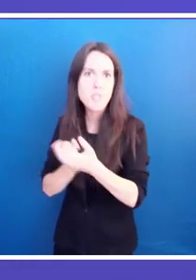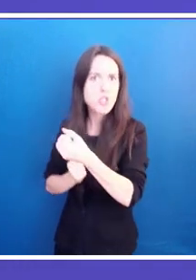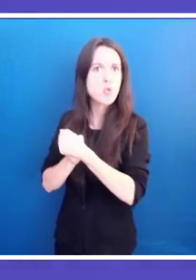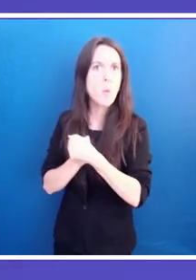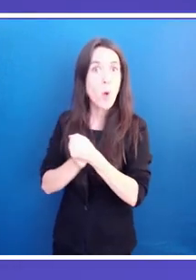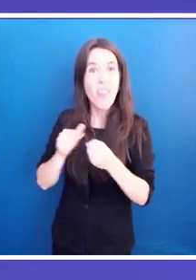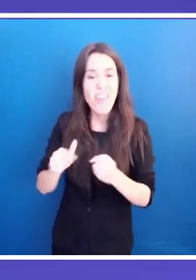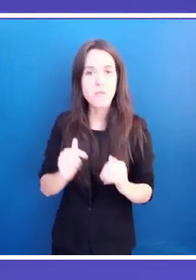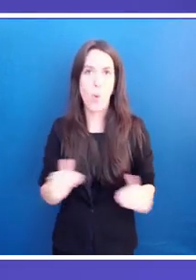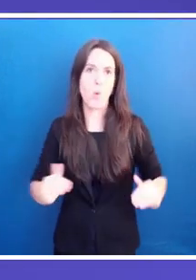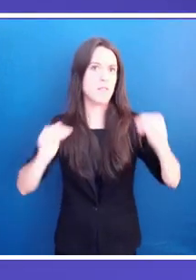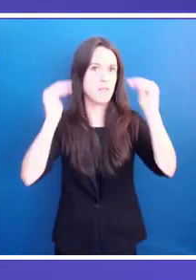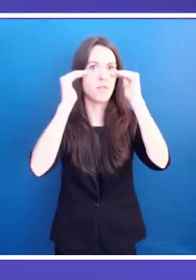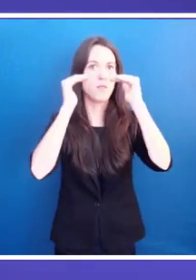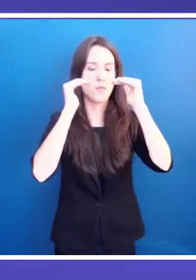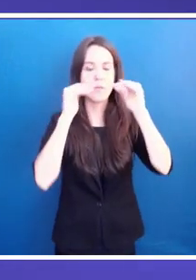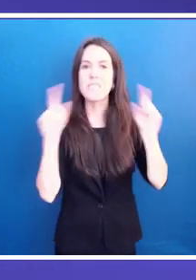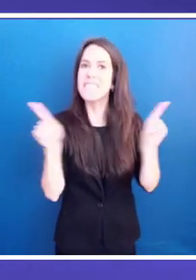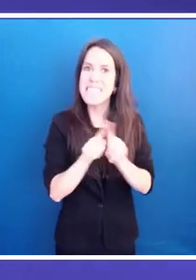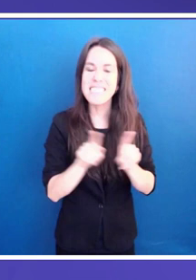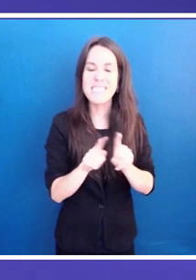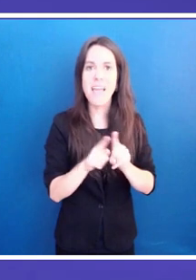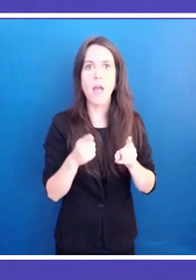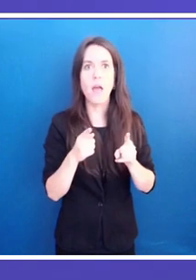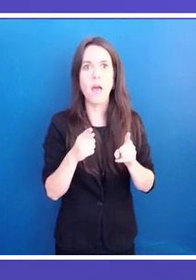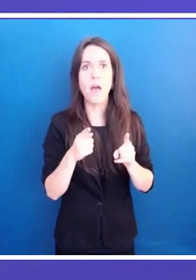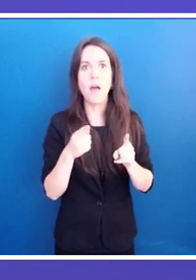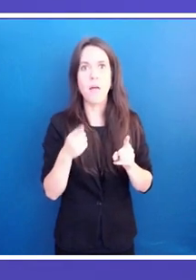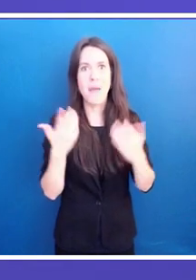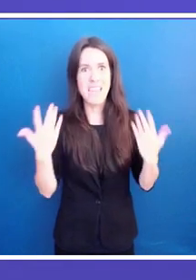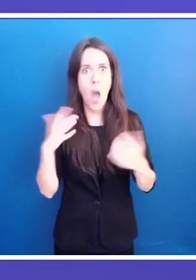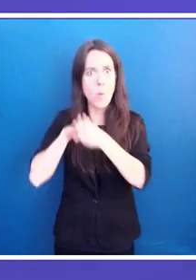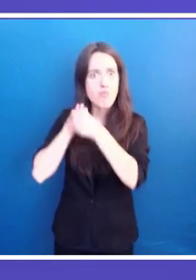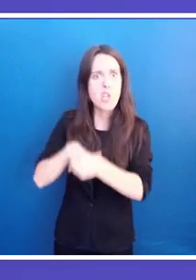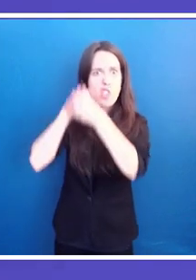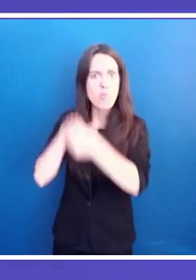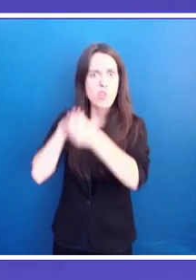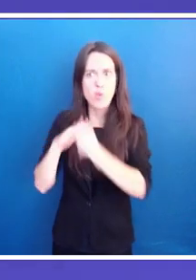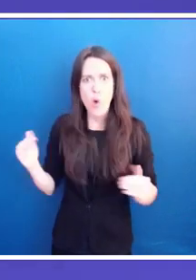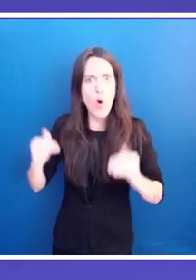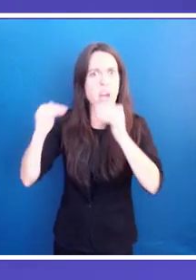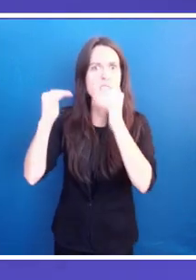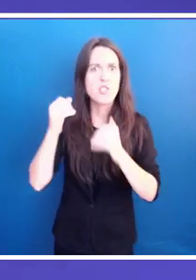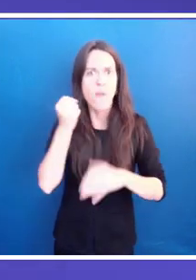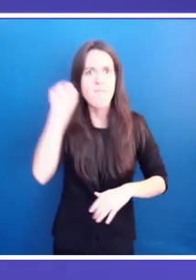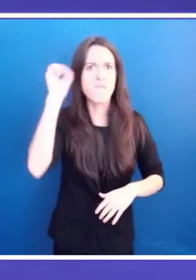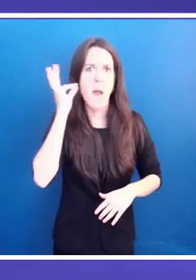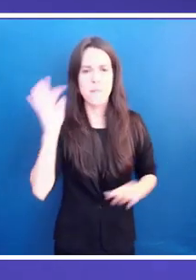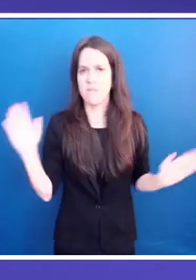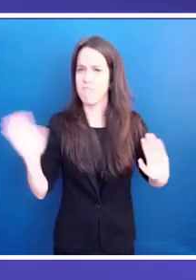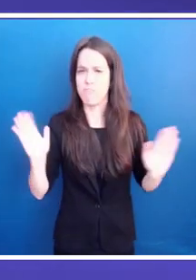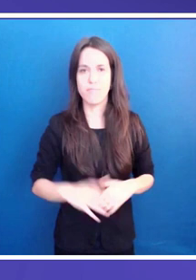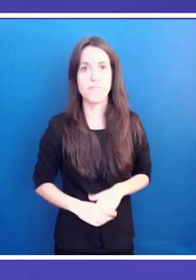as well as to relieve them from the existing pressures. Allow me now to welcome